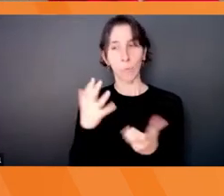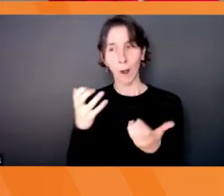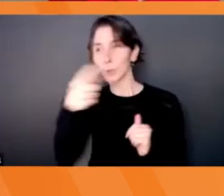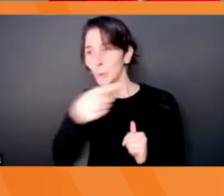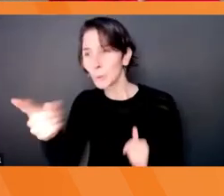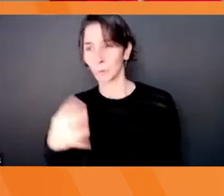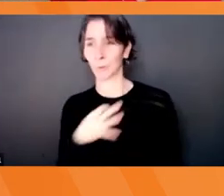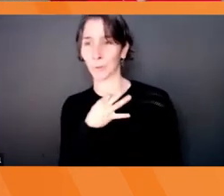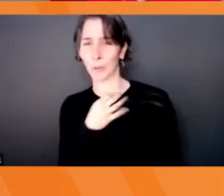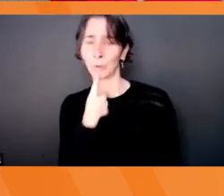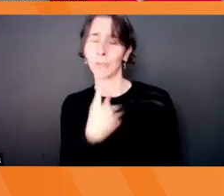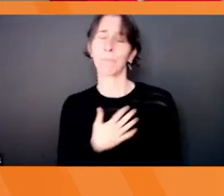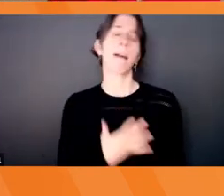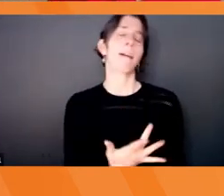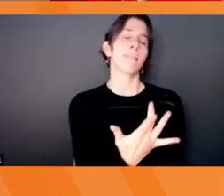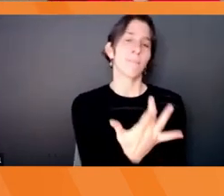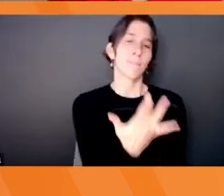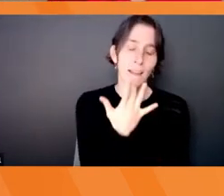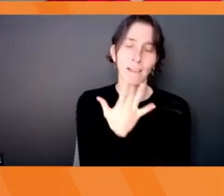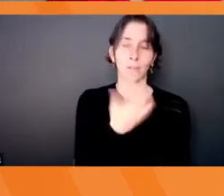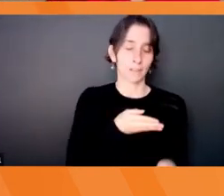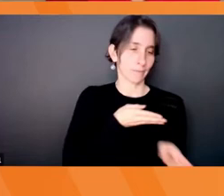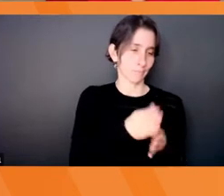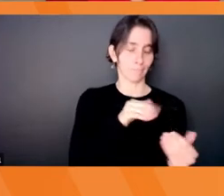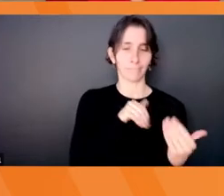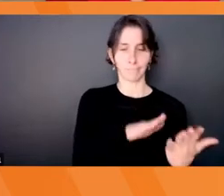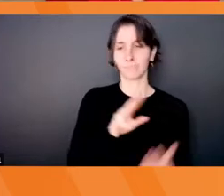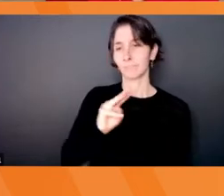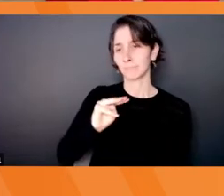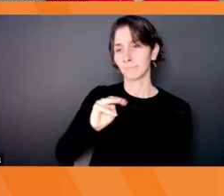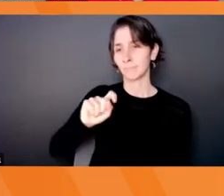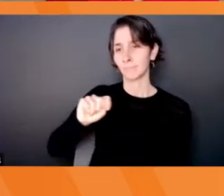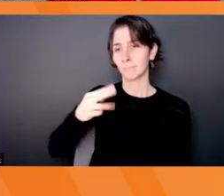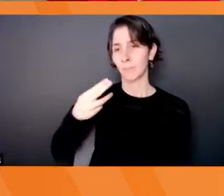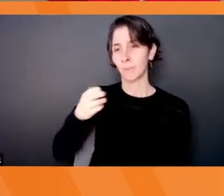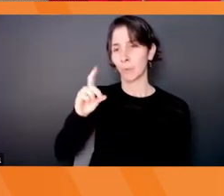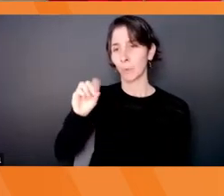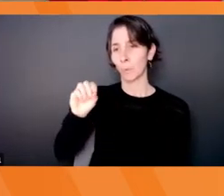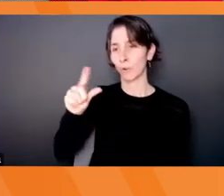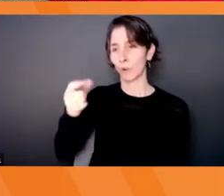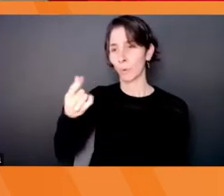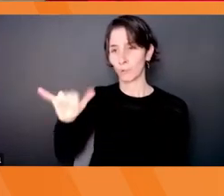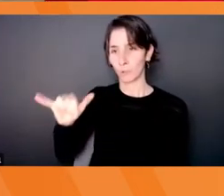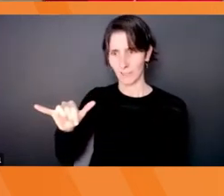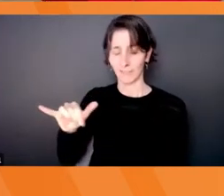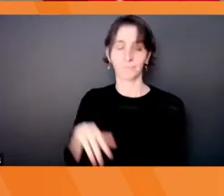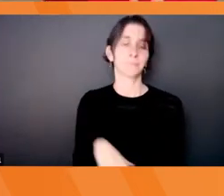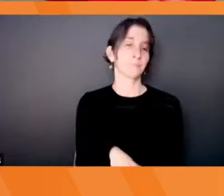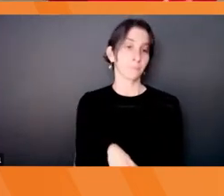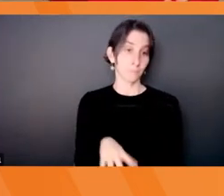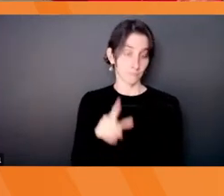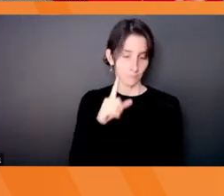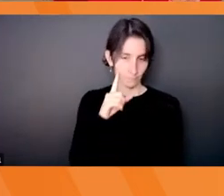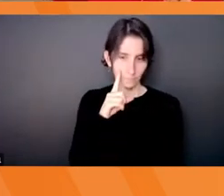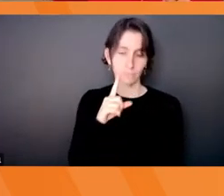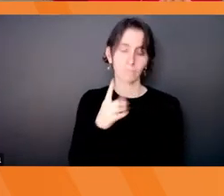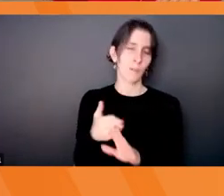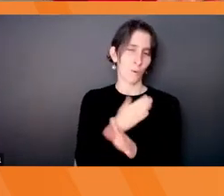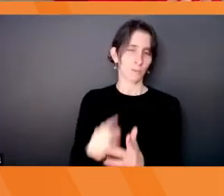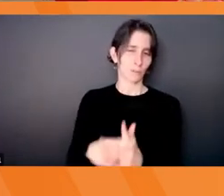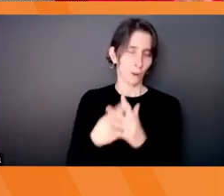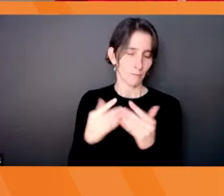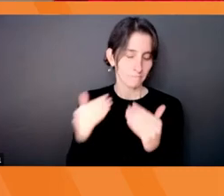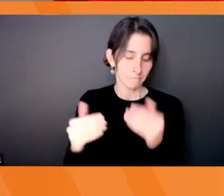favorite methodology on the planet. Alrighty. So in terms of housekeeping, as Mickey pointed out, I am